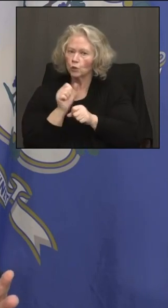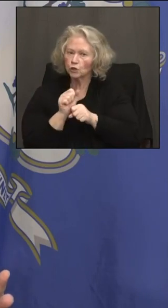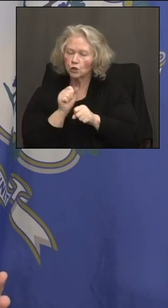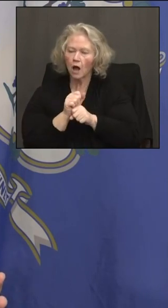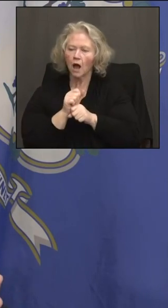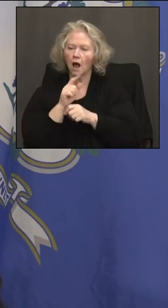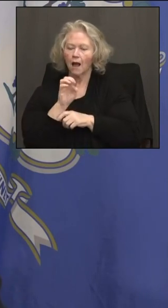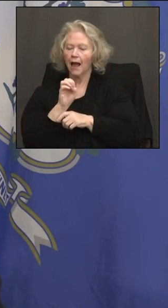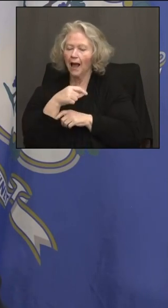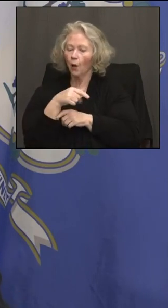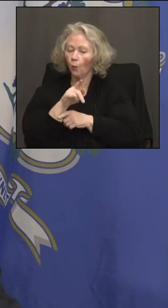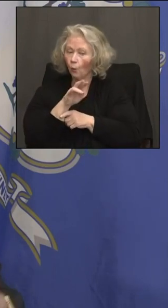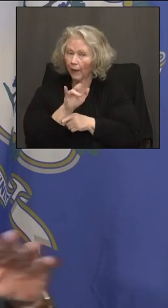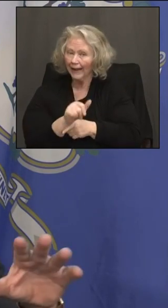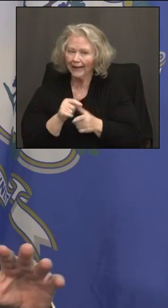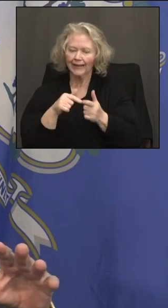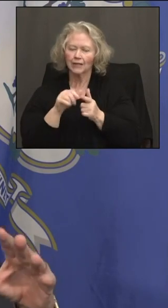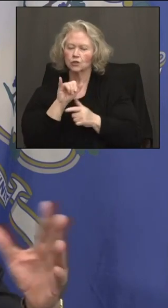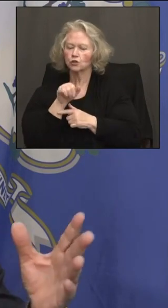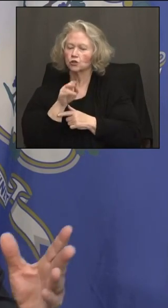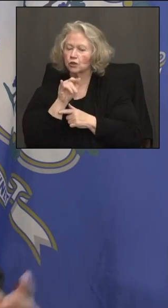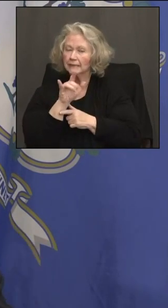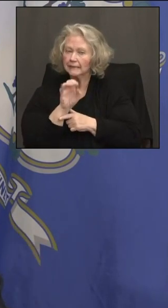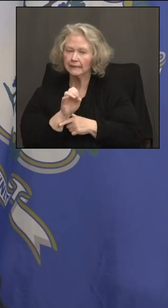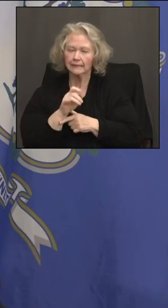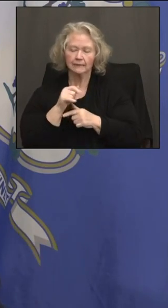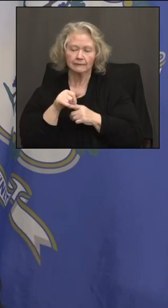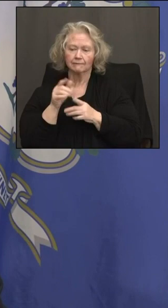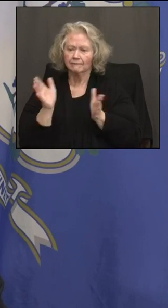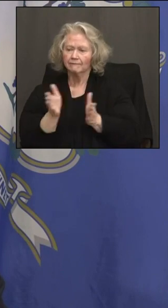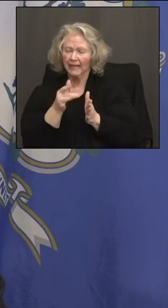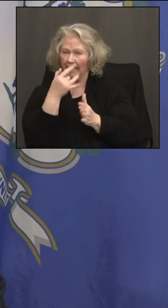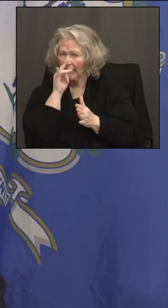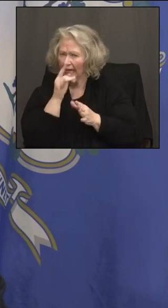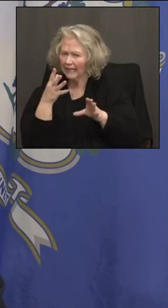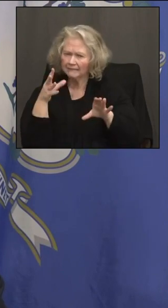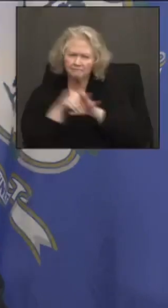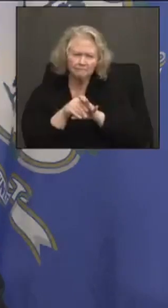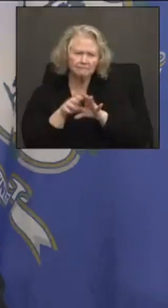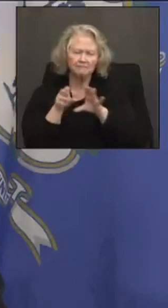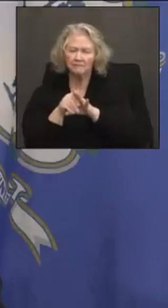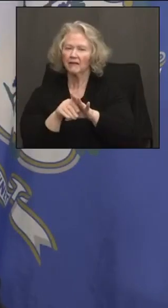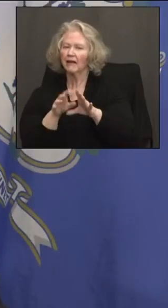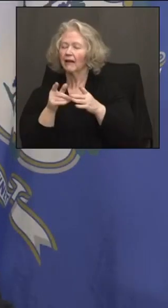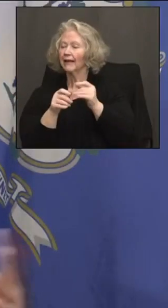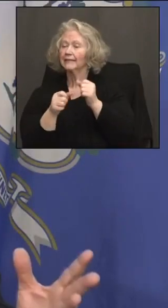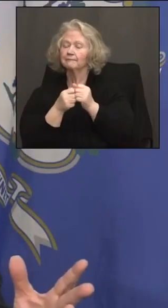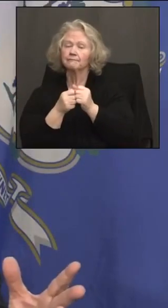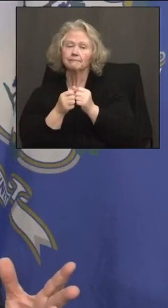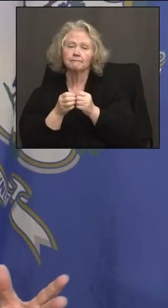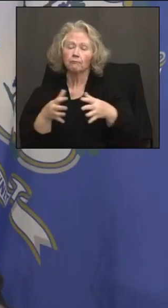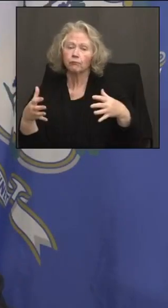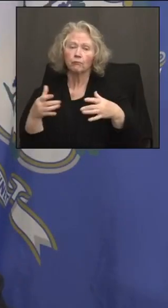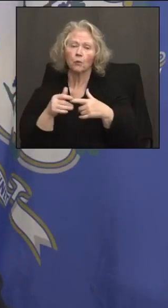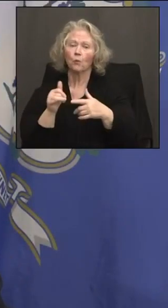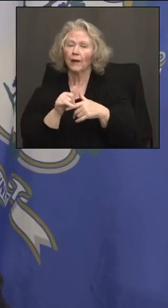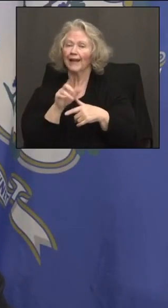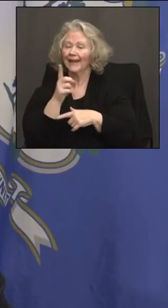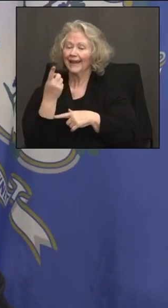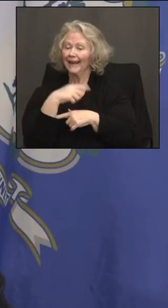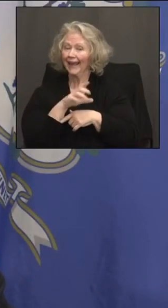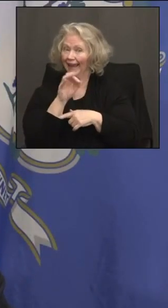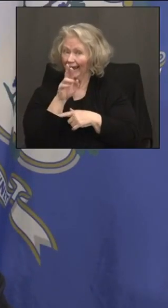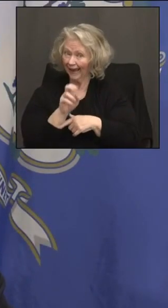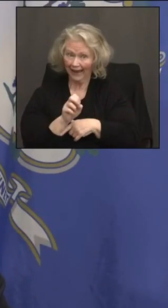getting our kids back into the game, what that means for expanding health care for everybody, expanding daycare, the biggest expansion of